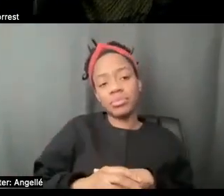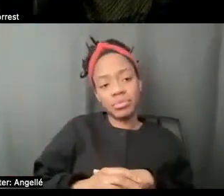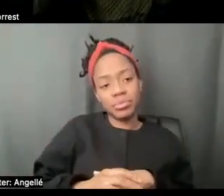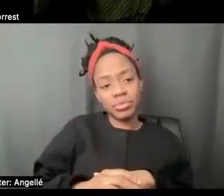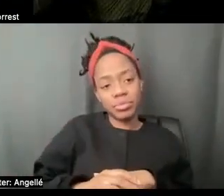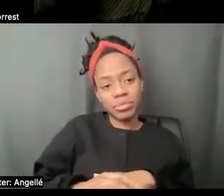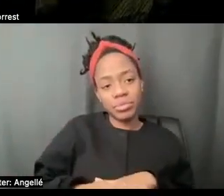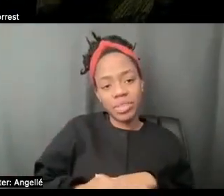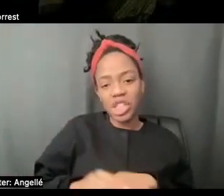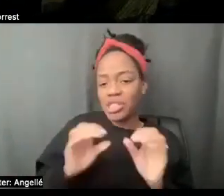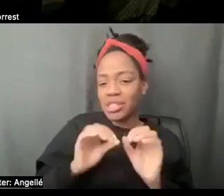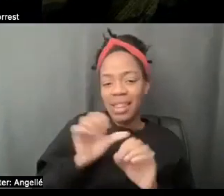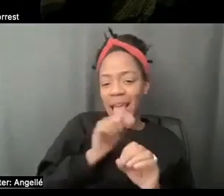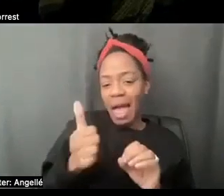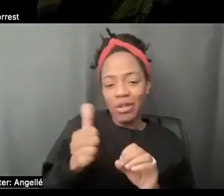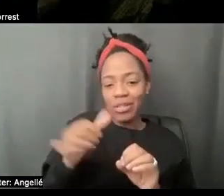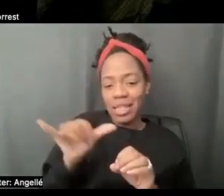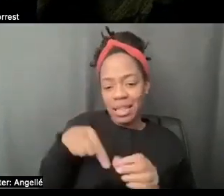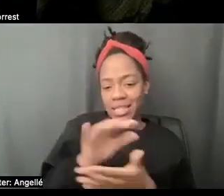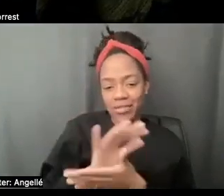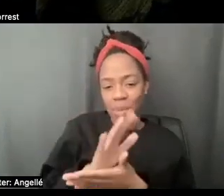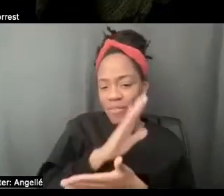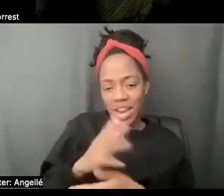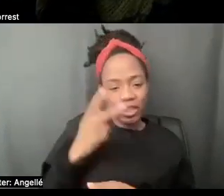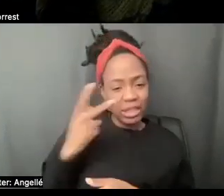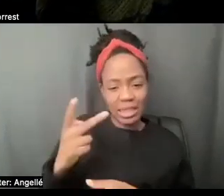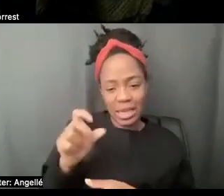there's nothing else like this out there. I've never seen another movie like this one.